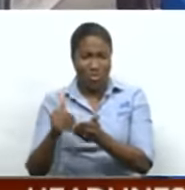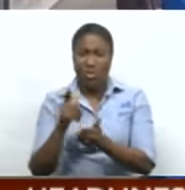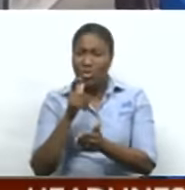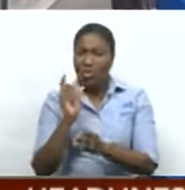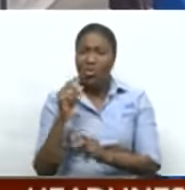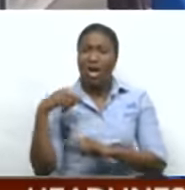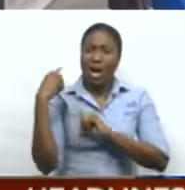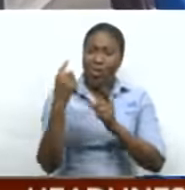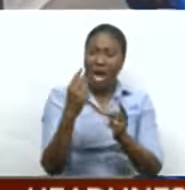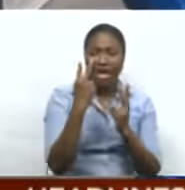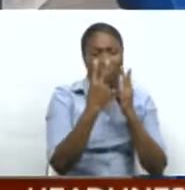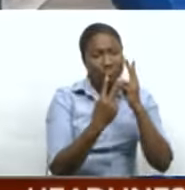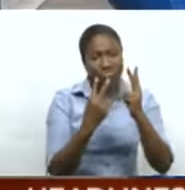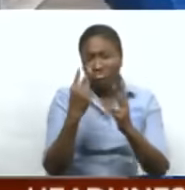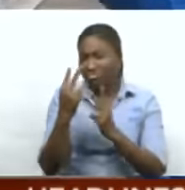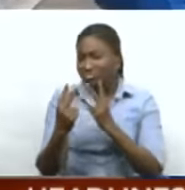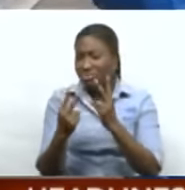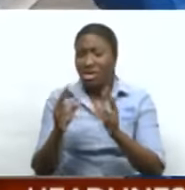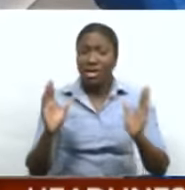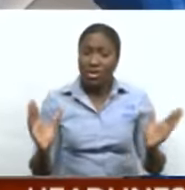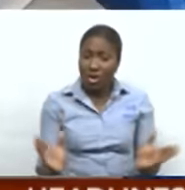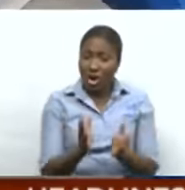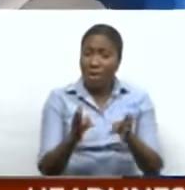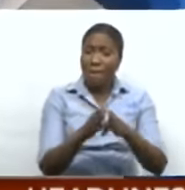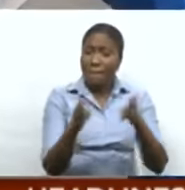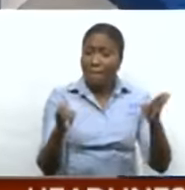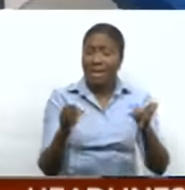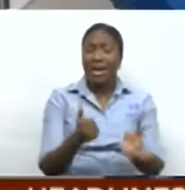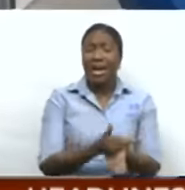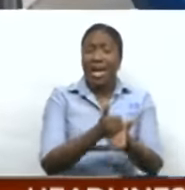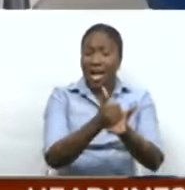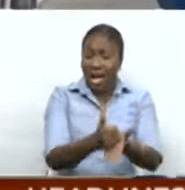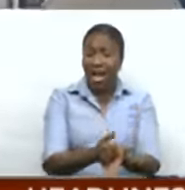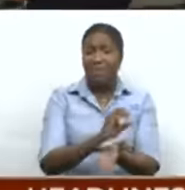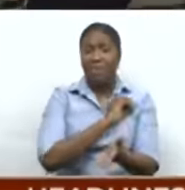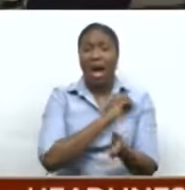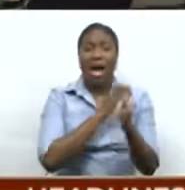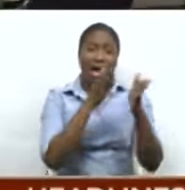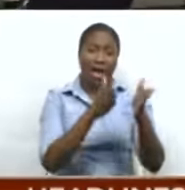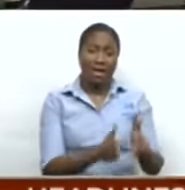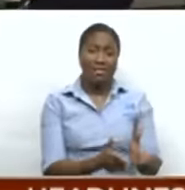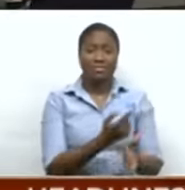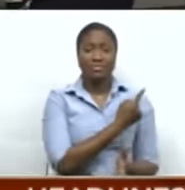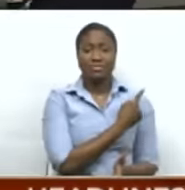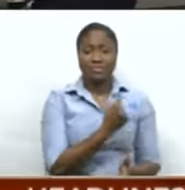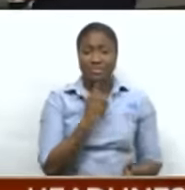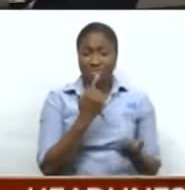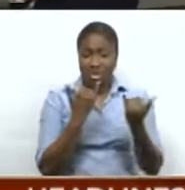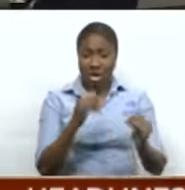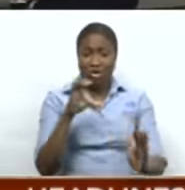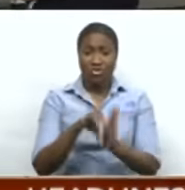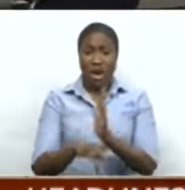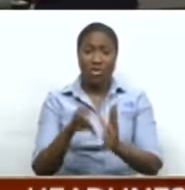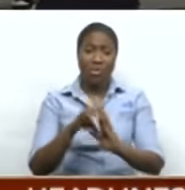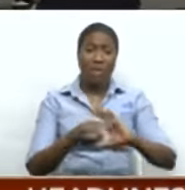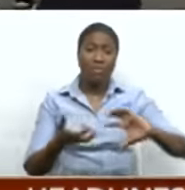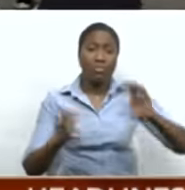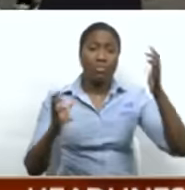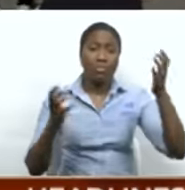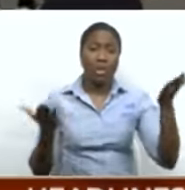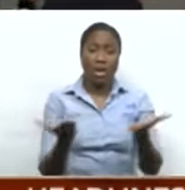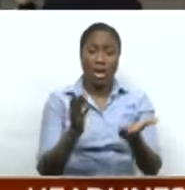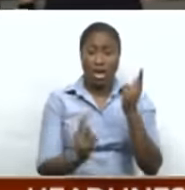at the park, also urged the public to help the park owners. With the prison crime that we do have in Trinidad,